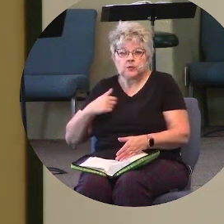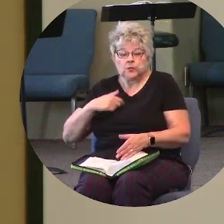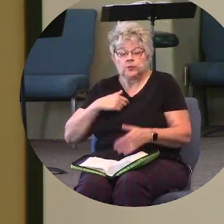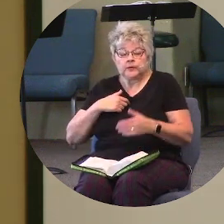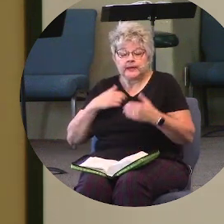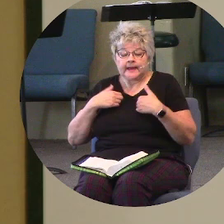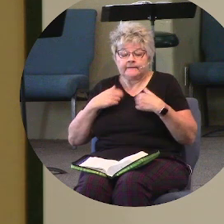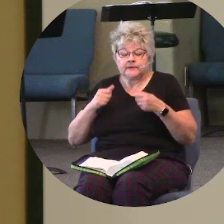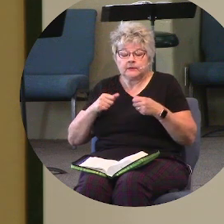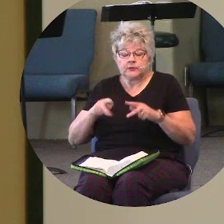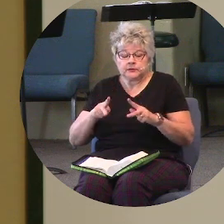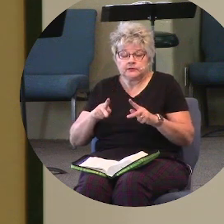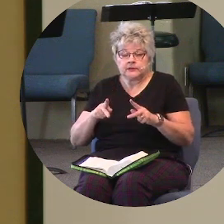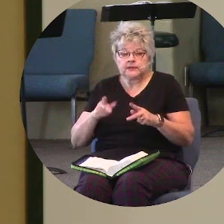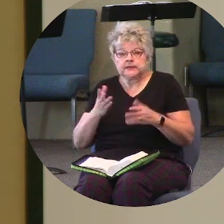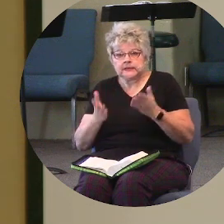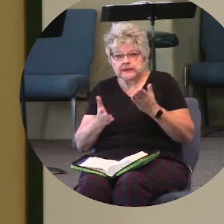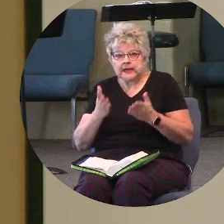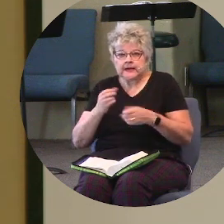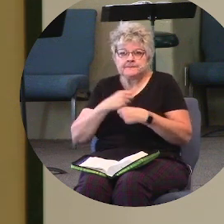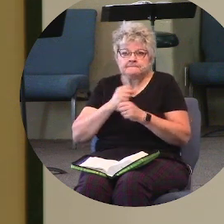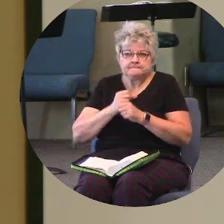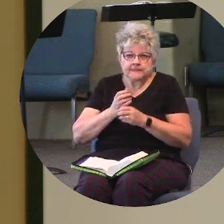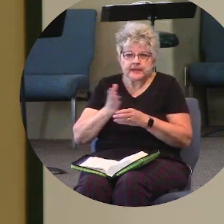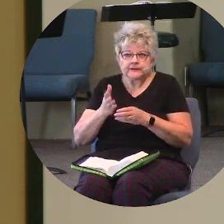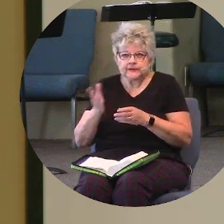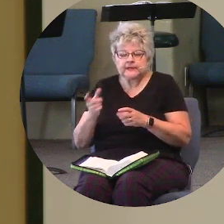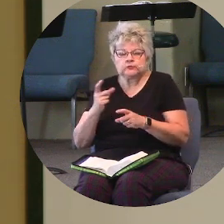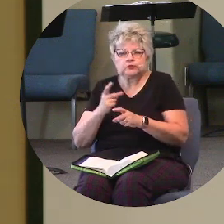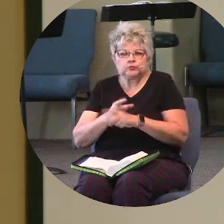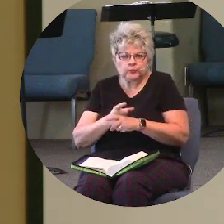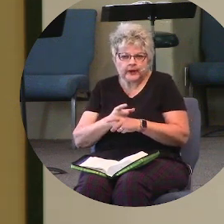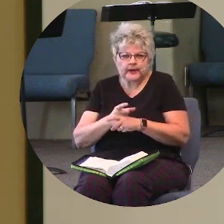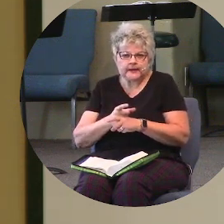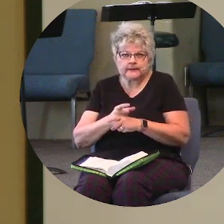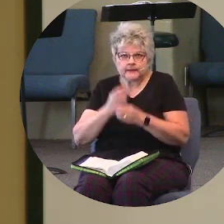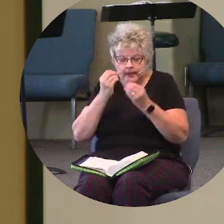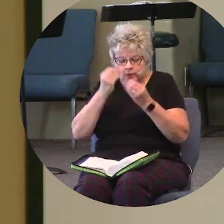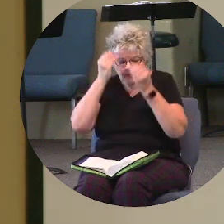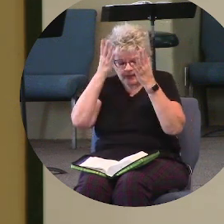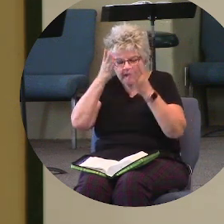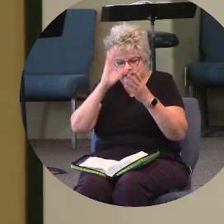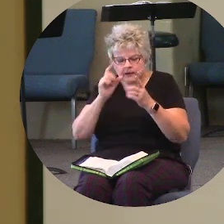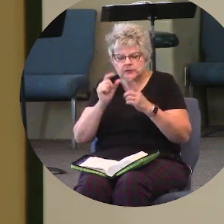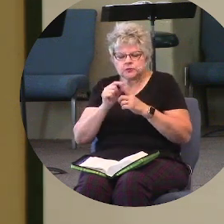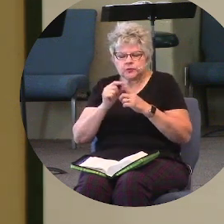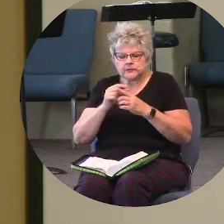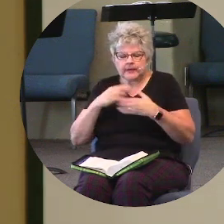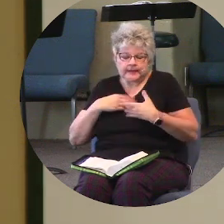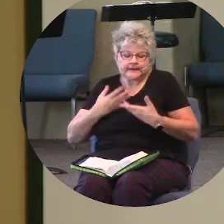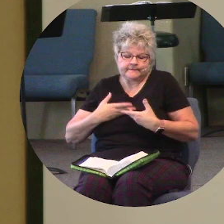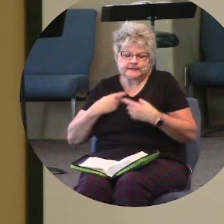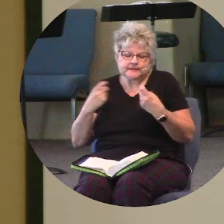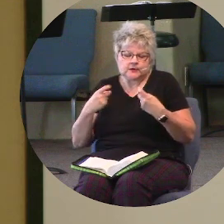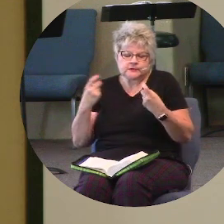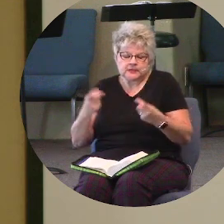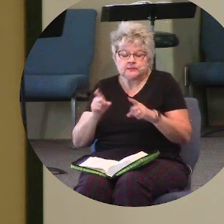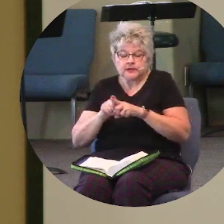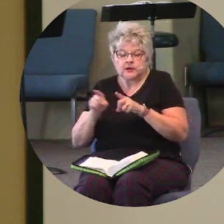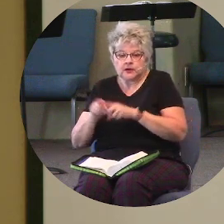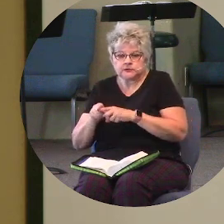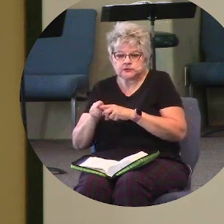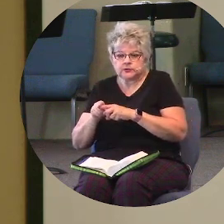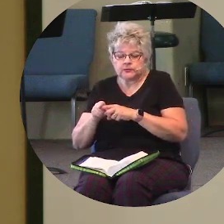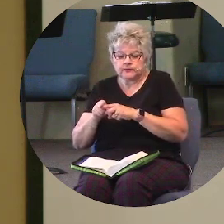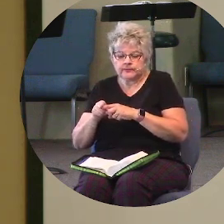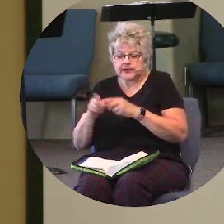opportunity to kind of make things right by obeying God's word, by confessing our sin, but also by turning our focus